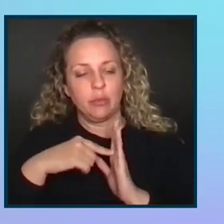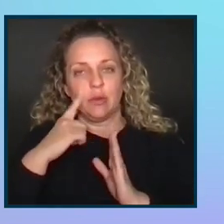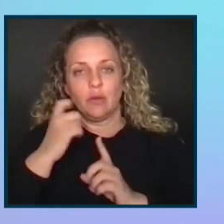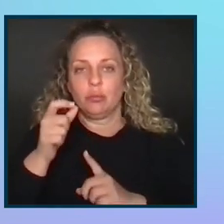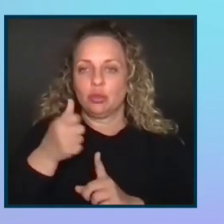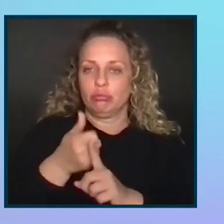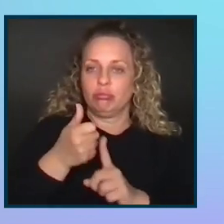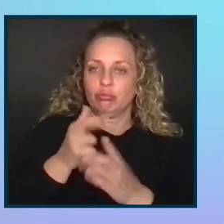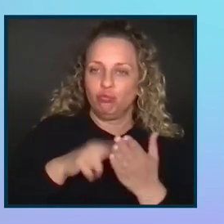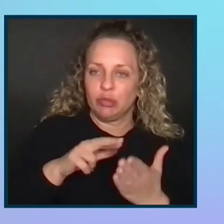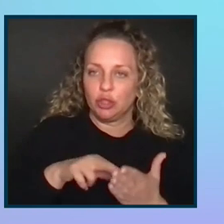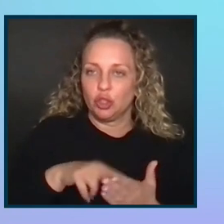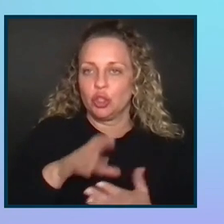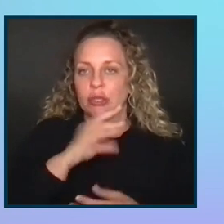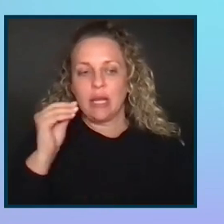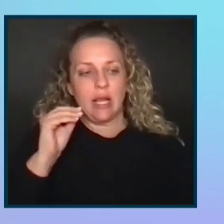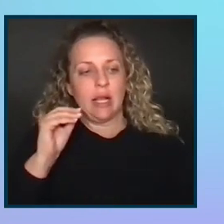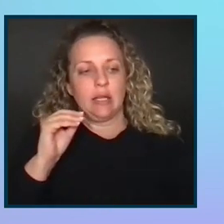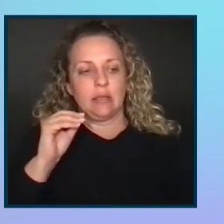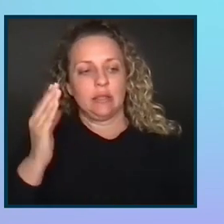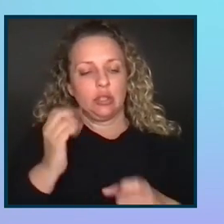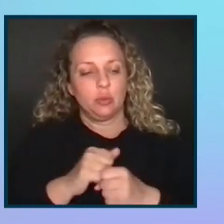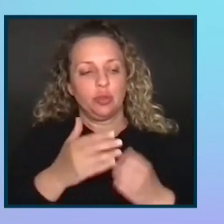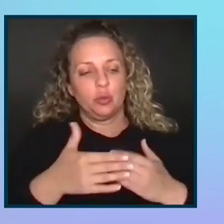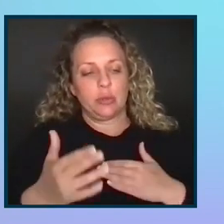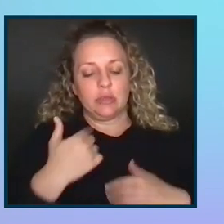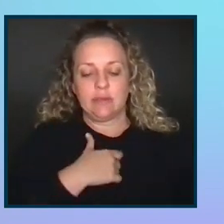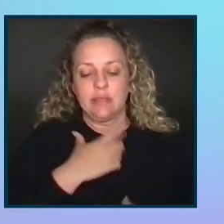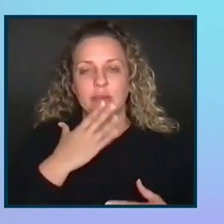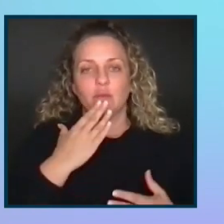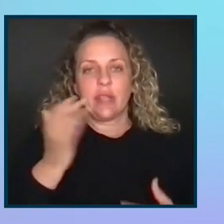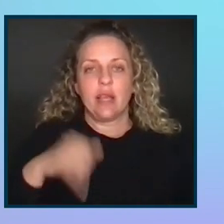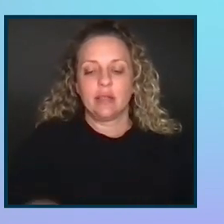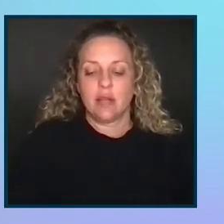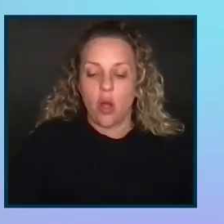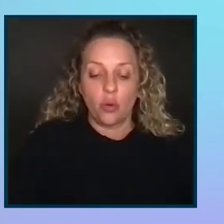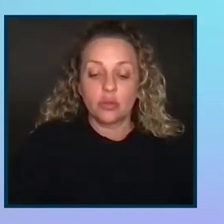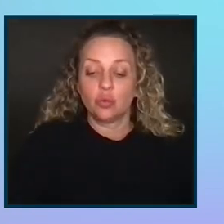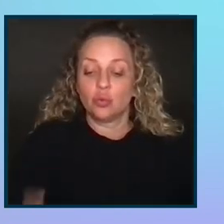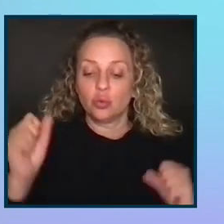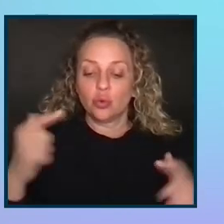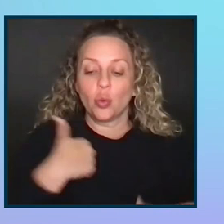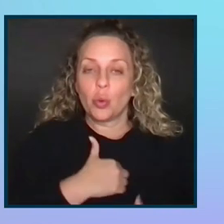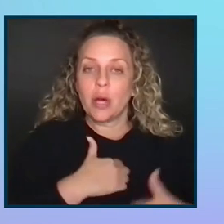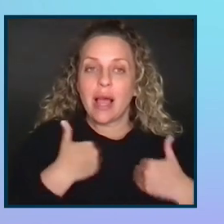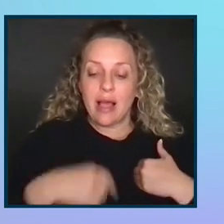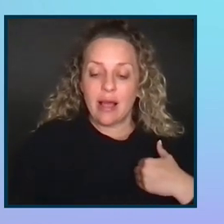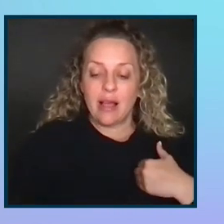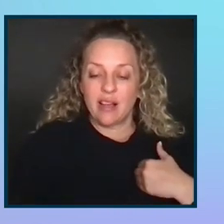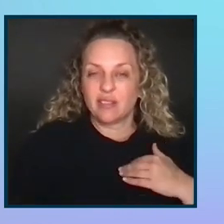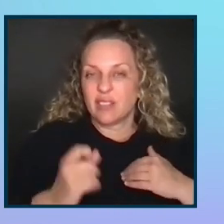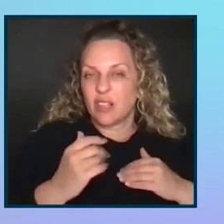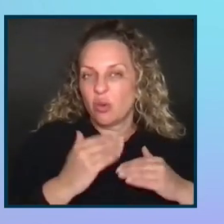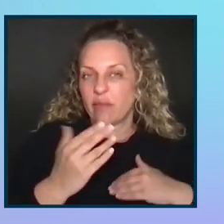research and sharing it with the rest of us. So thank you for that. All right. So we've got a little bit over 15